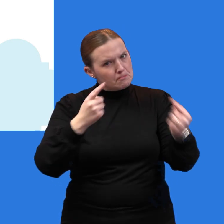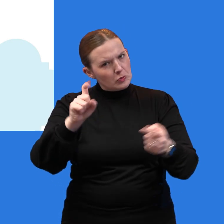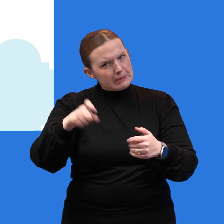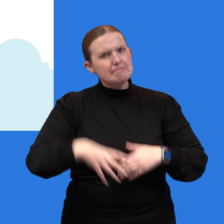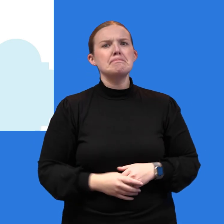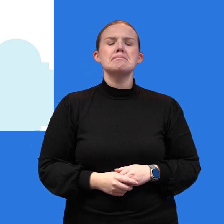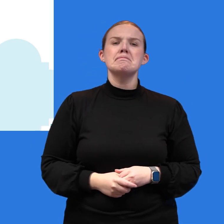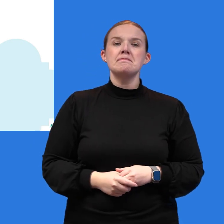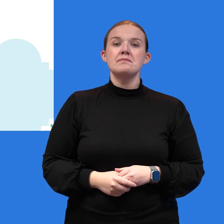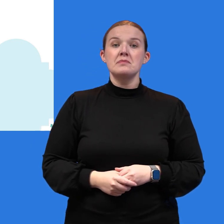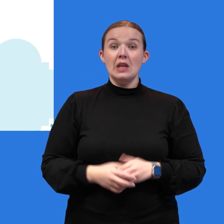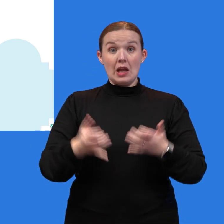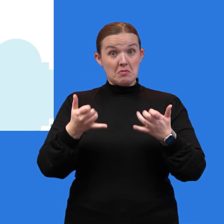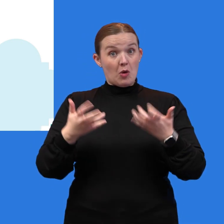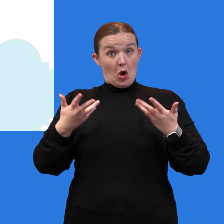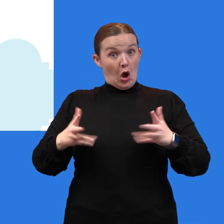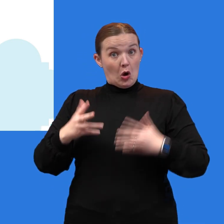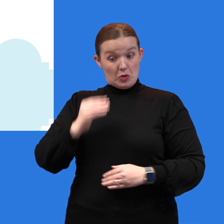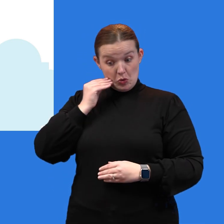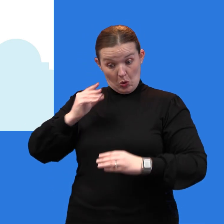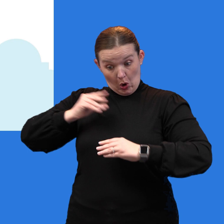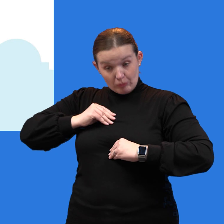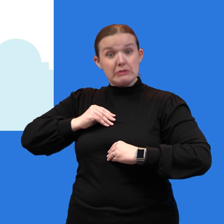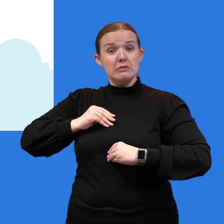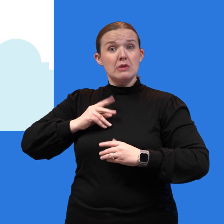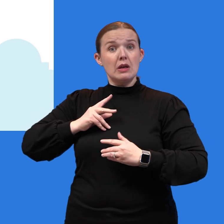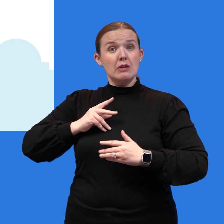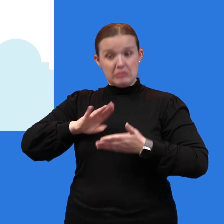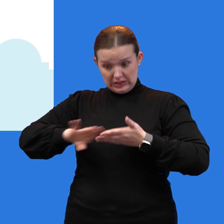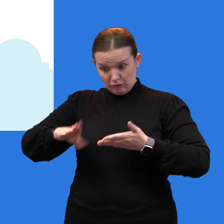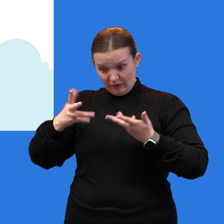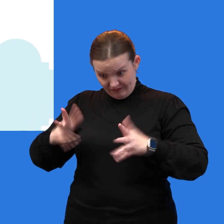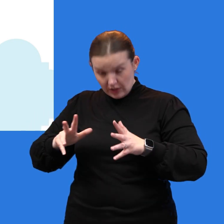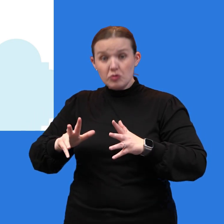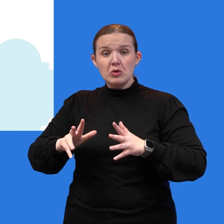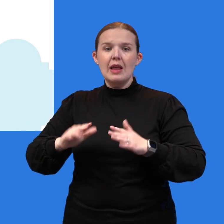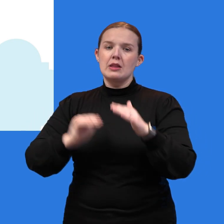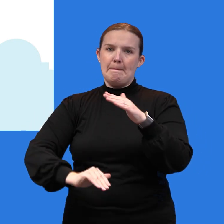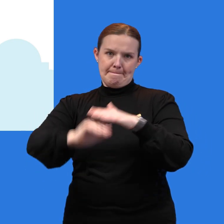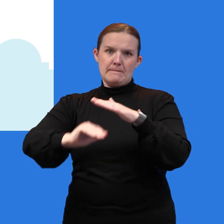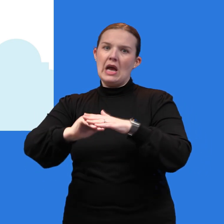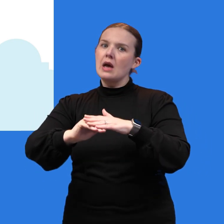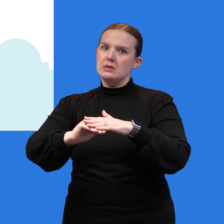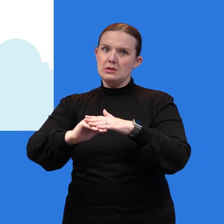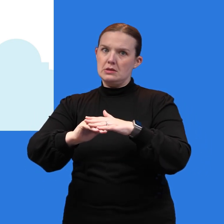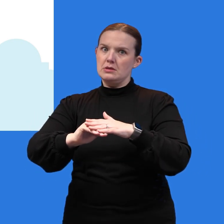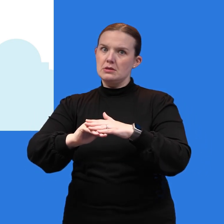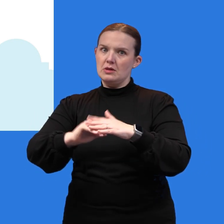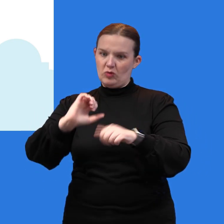protest. If you're receiving a homestead exemption, there are caps that are applied that